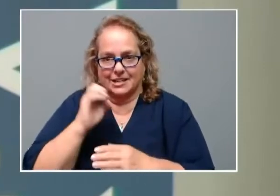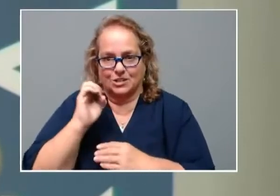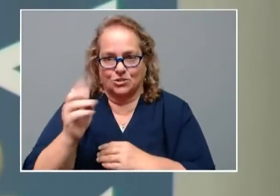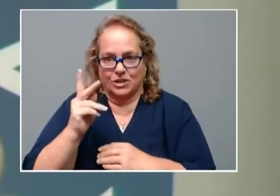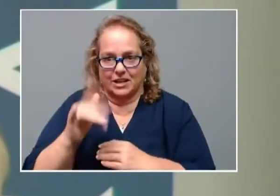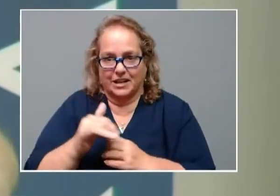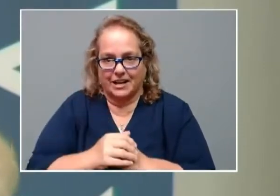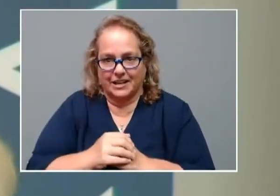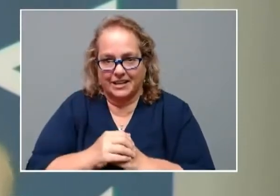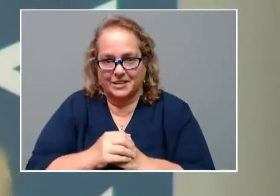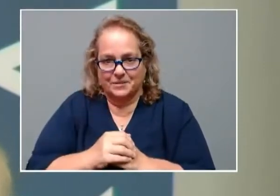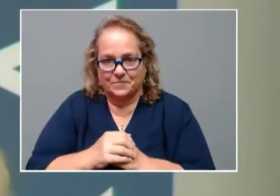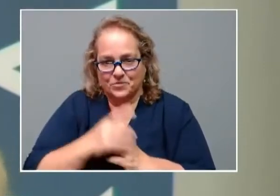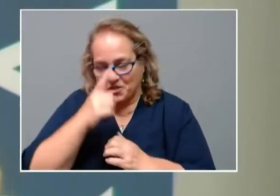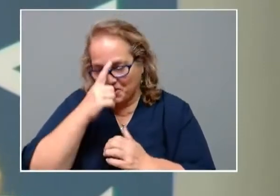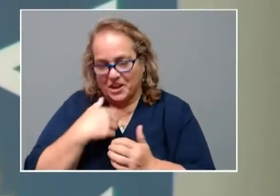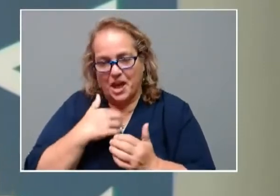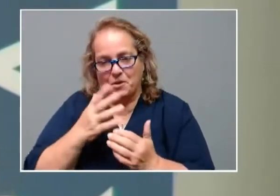thought I'd pass that along.